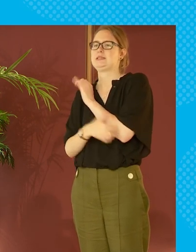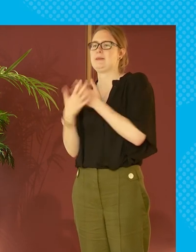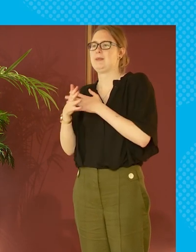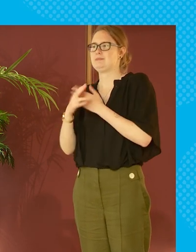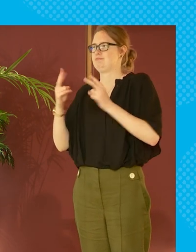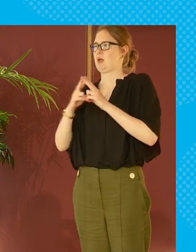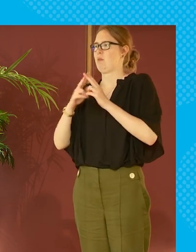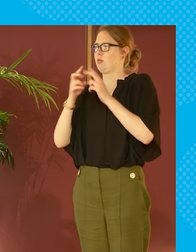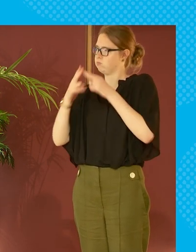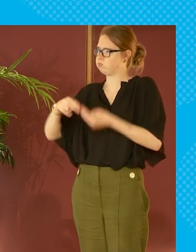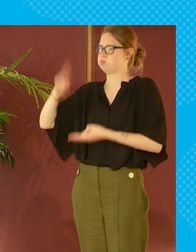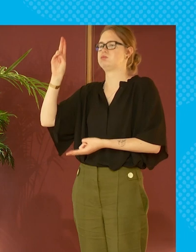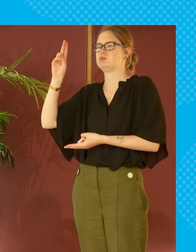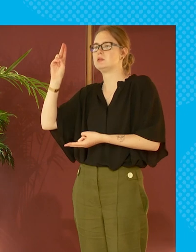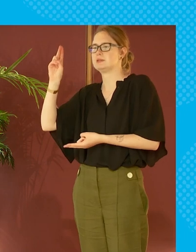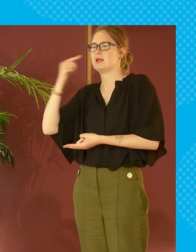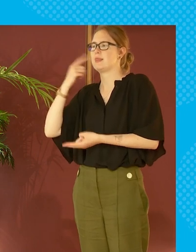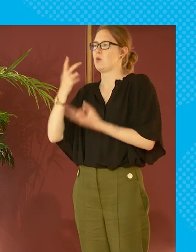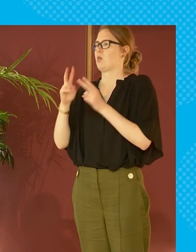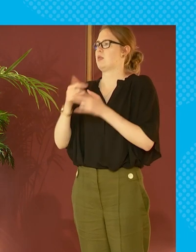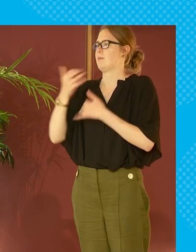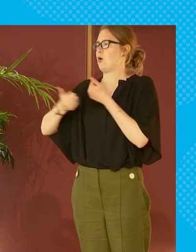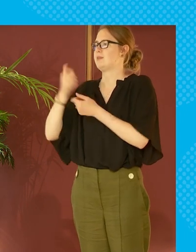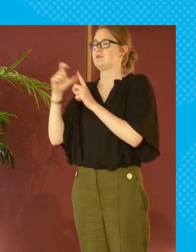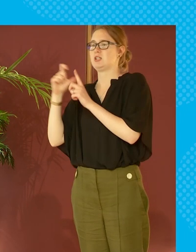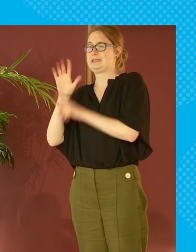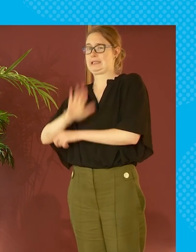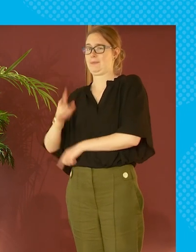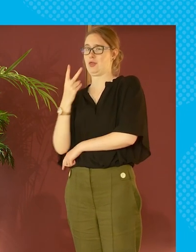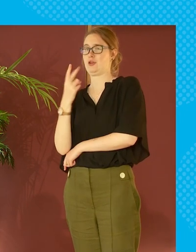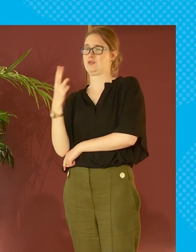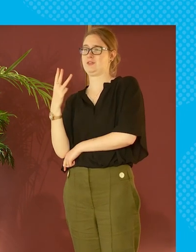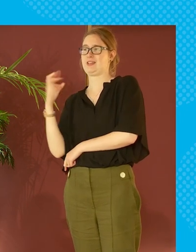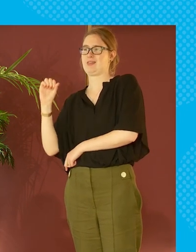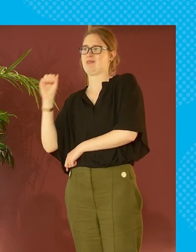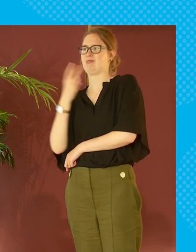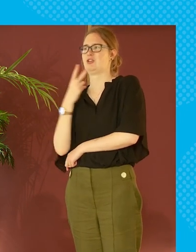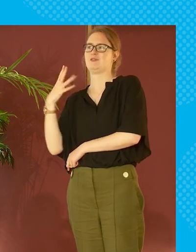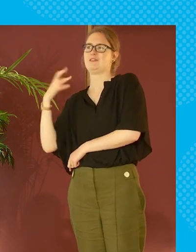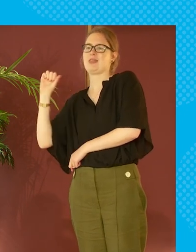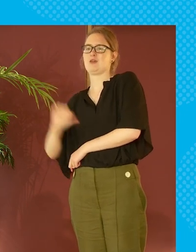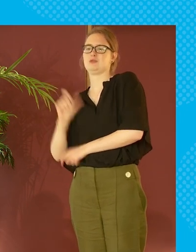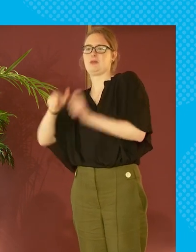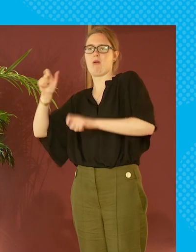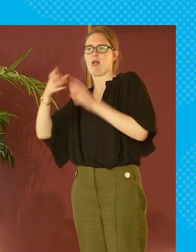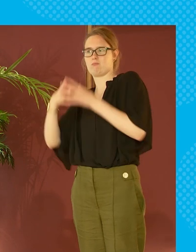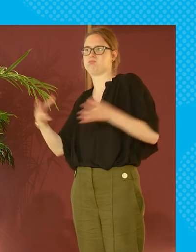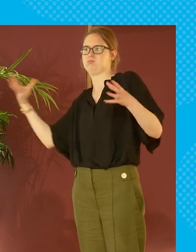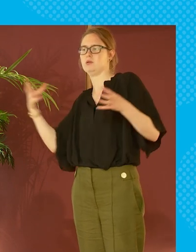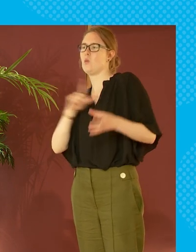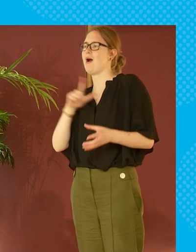has almost doubled by i think it's by the population of dundee about 350 000 people and why is that